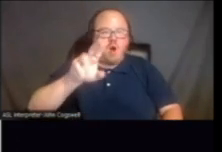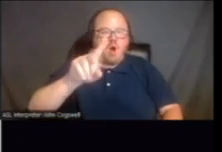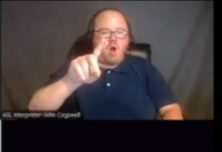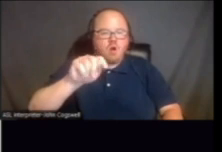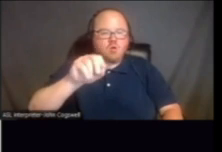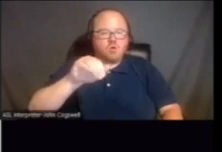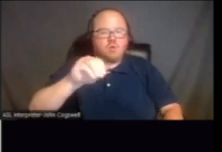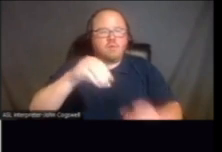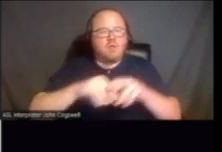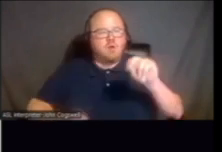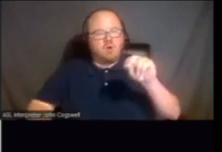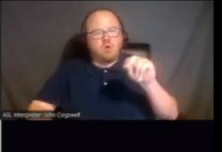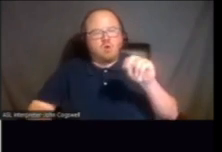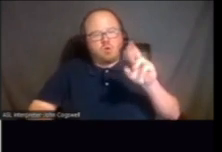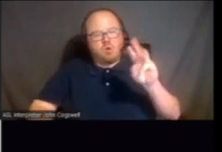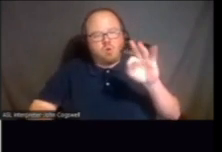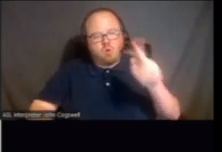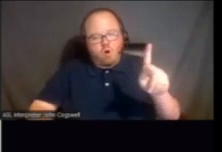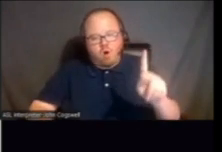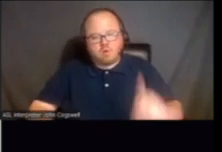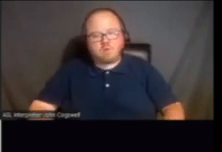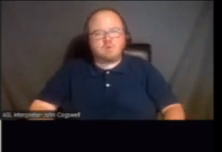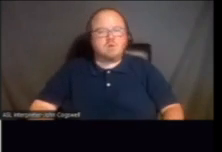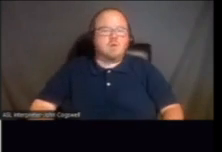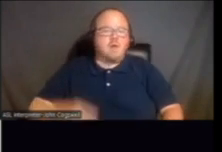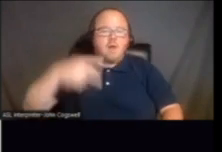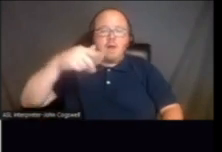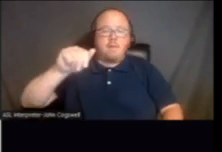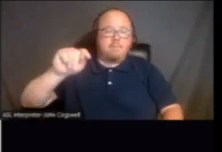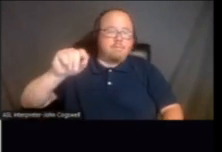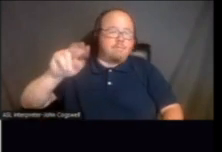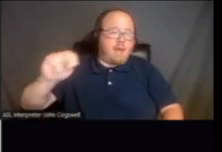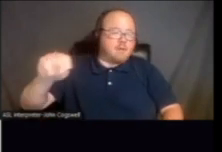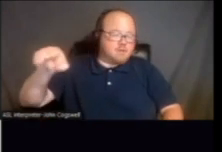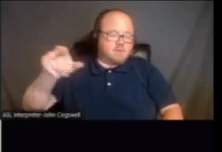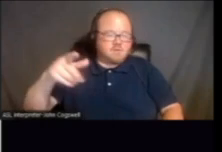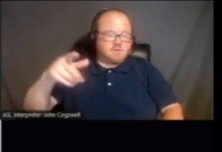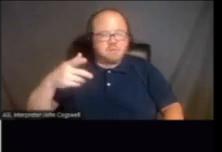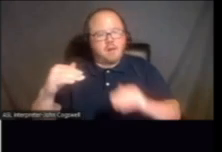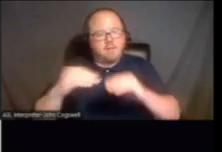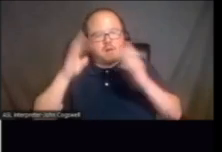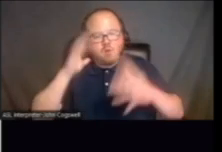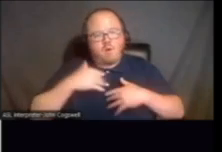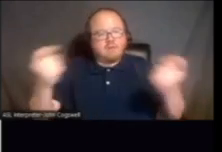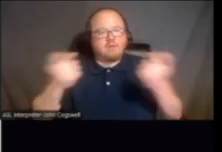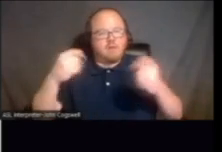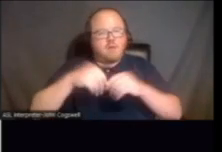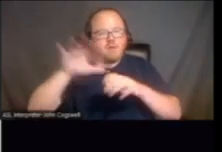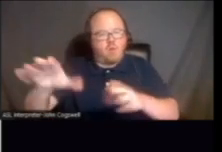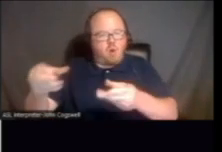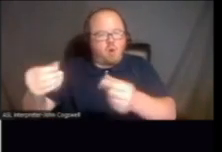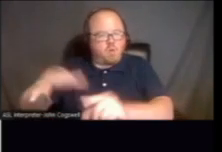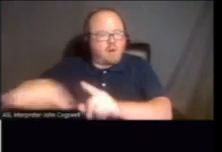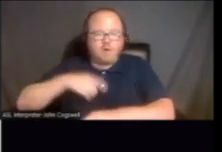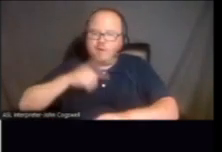at the Metropolitan State Hospital. At Patton, the peers will have a ceremony within their grounds, but we